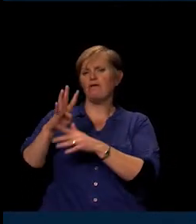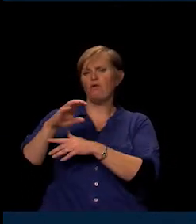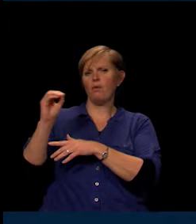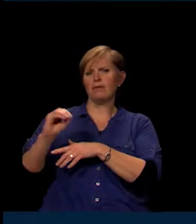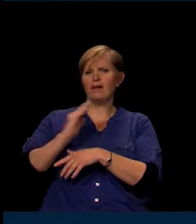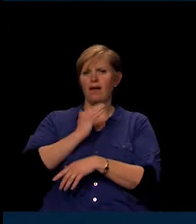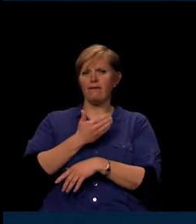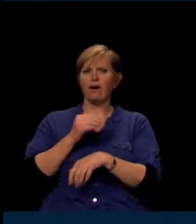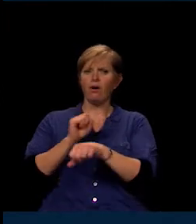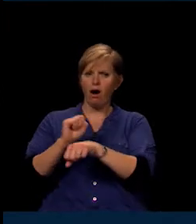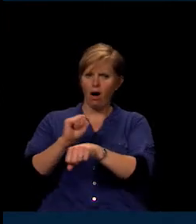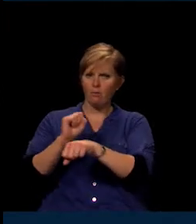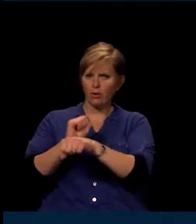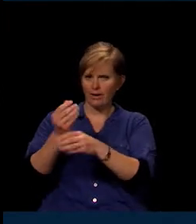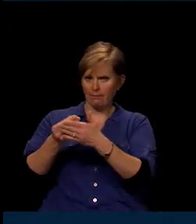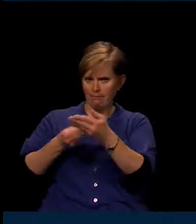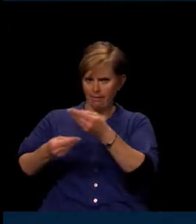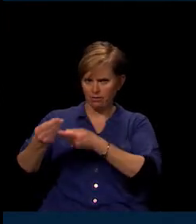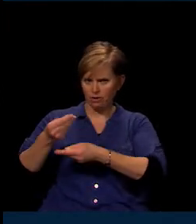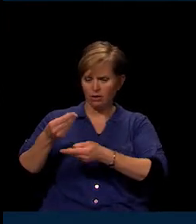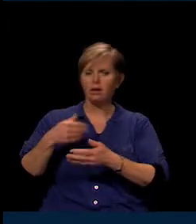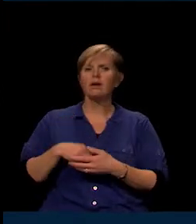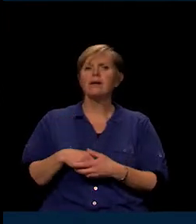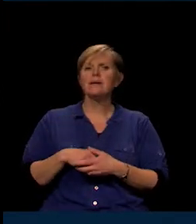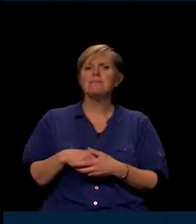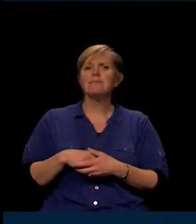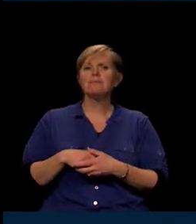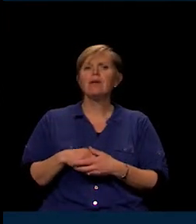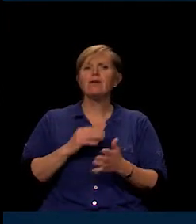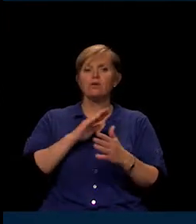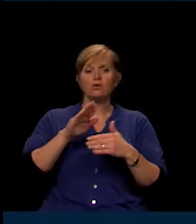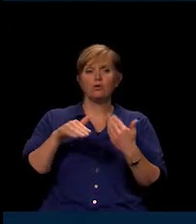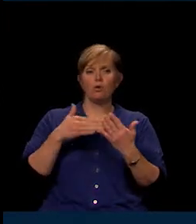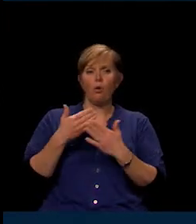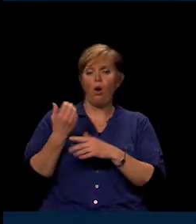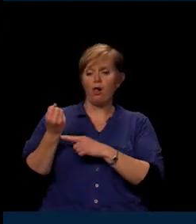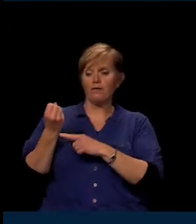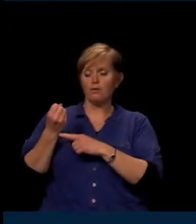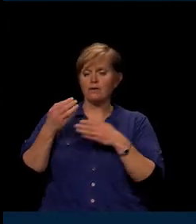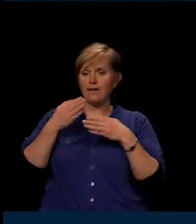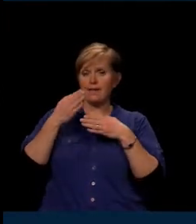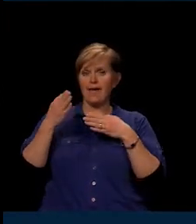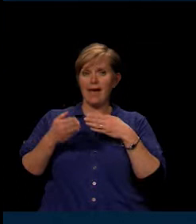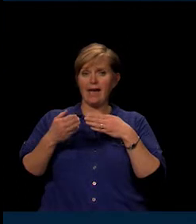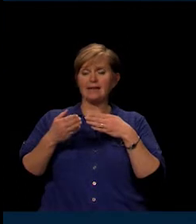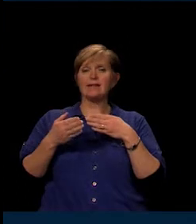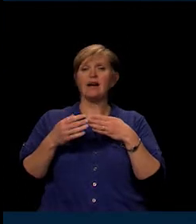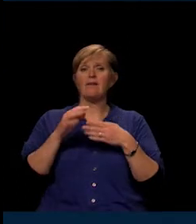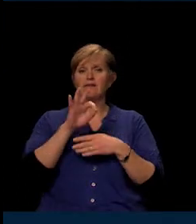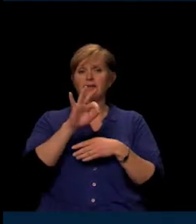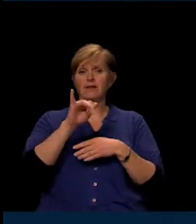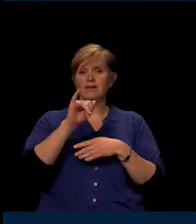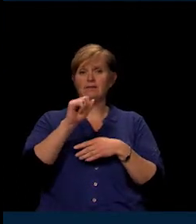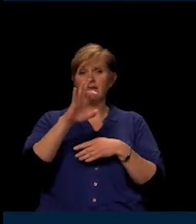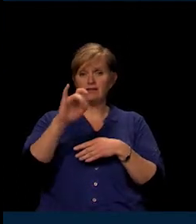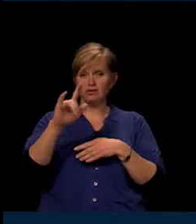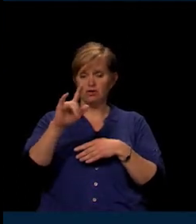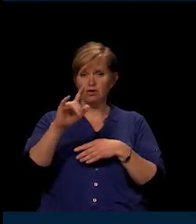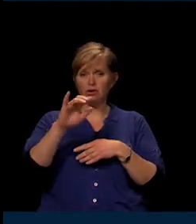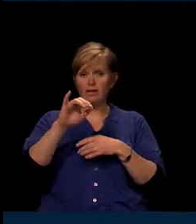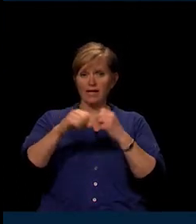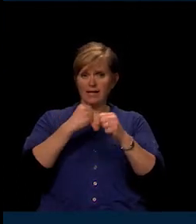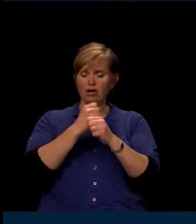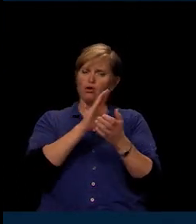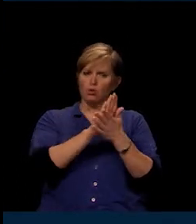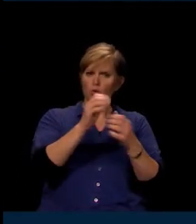And if you look at the operating reserves at the end of the fiscal year, June of 2014, we were at about